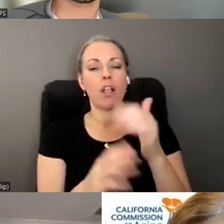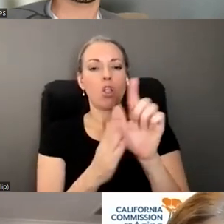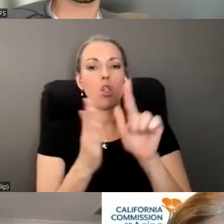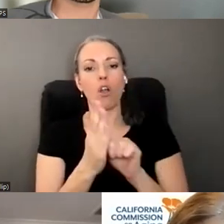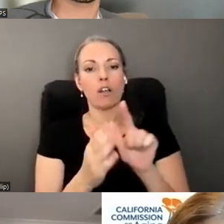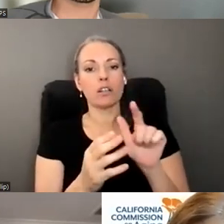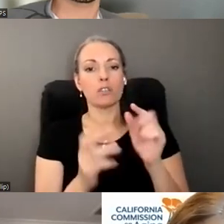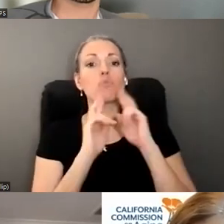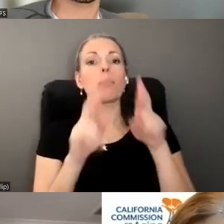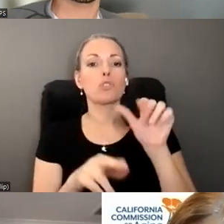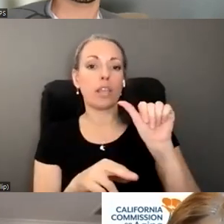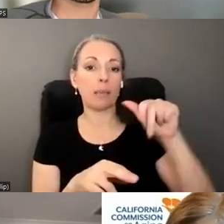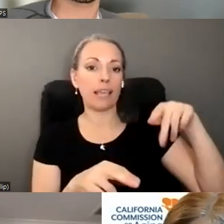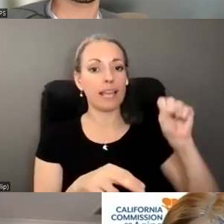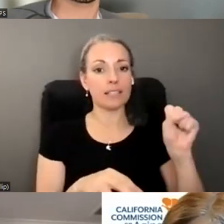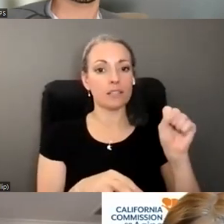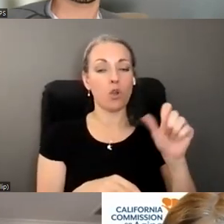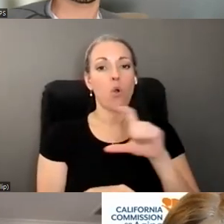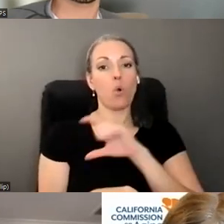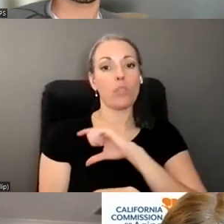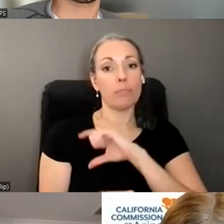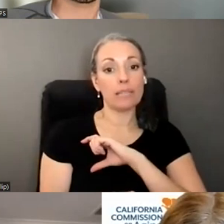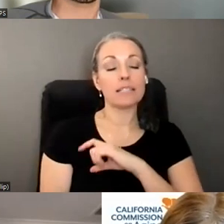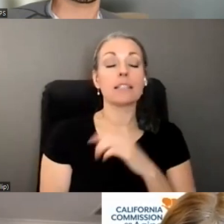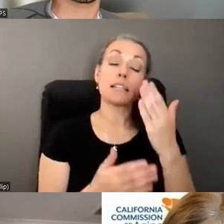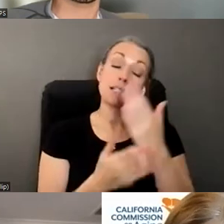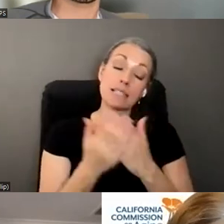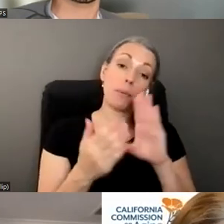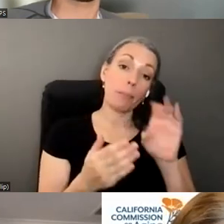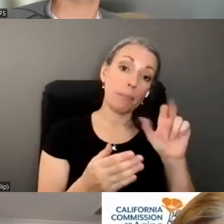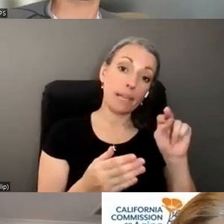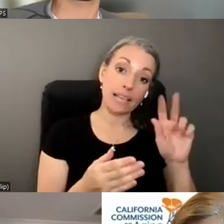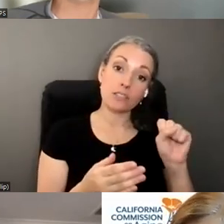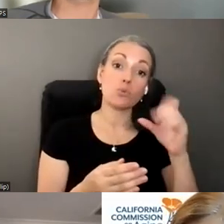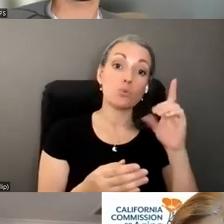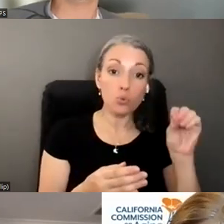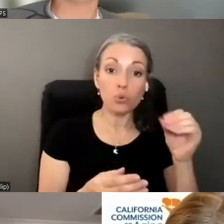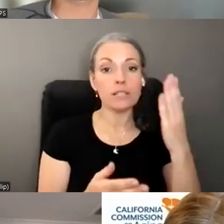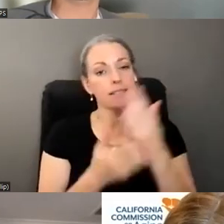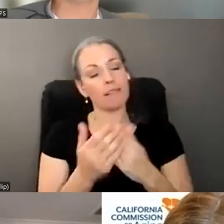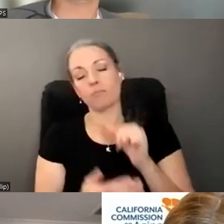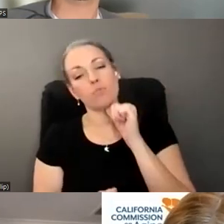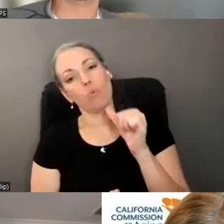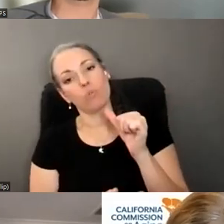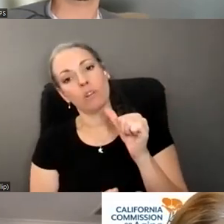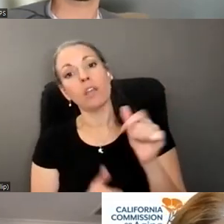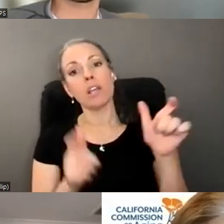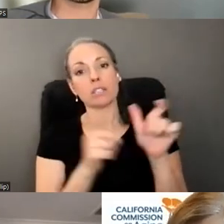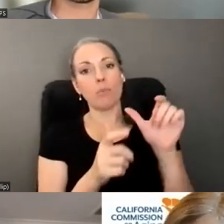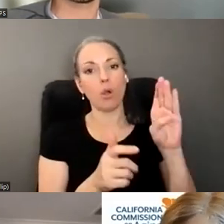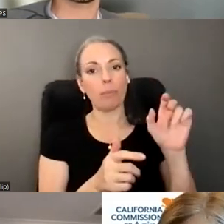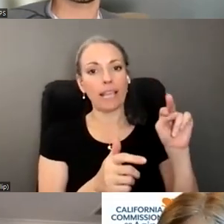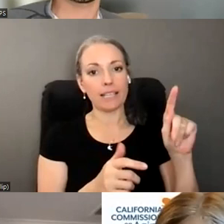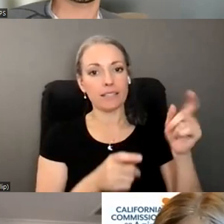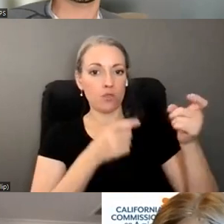so that's discretionary some banks do some banks don't and even the small banks that are regulated